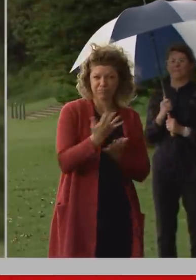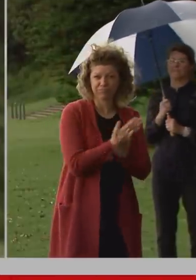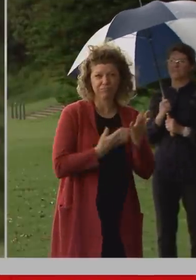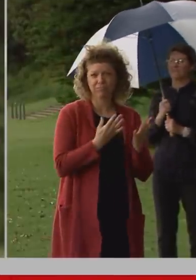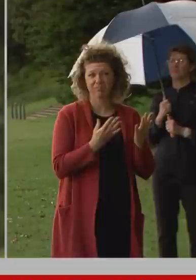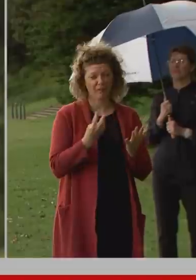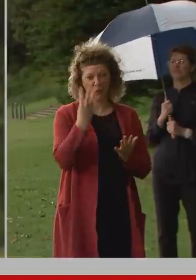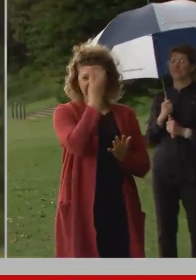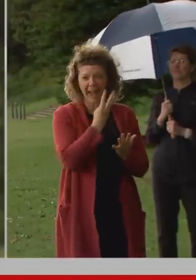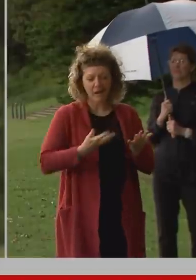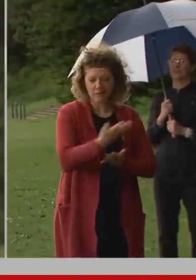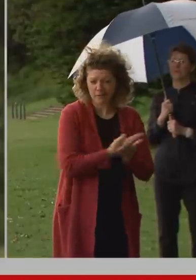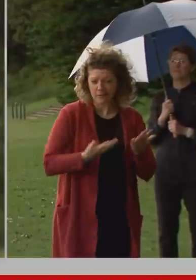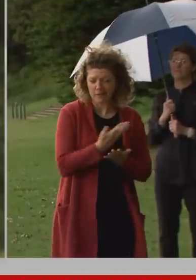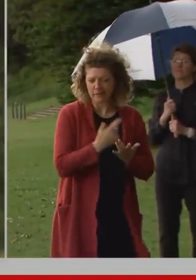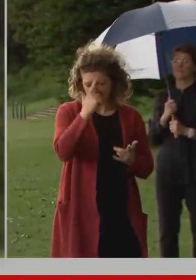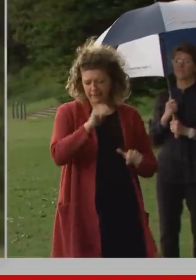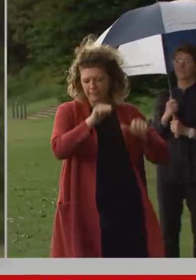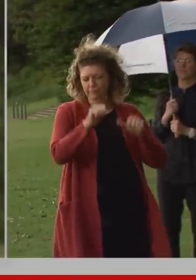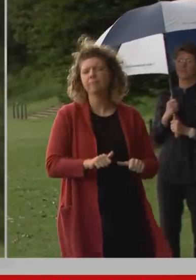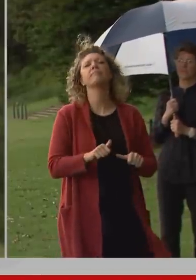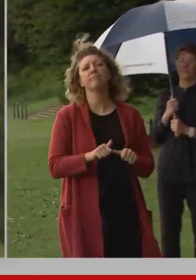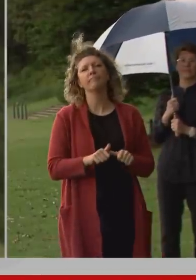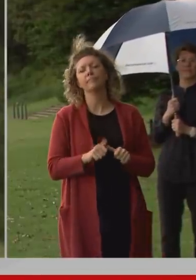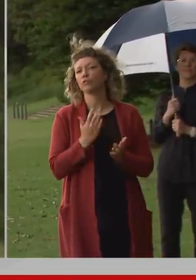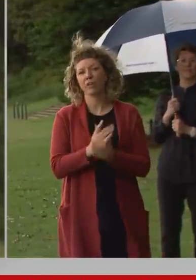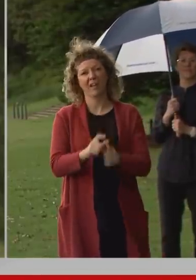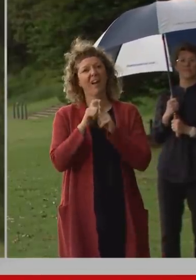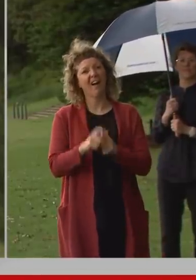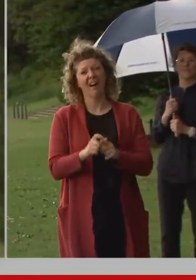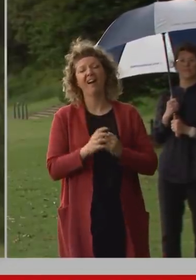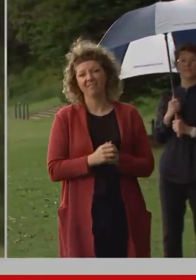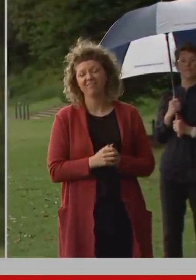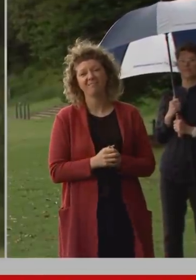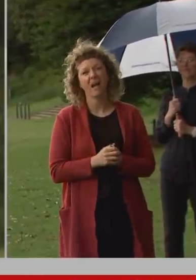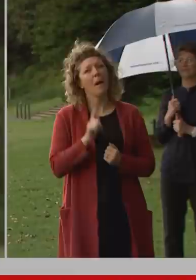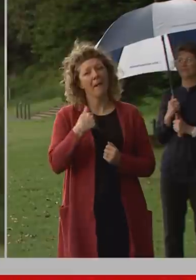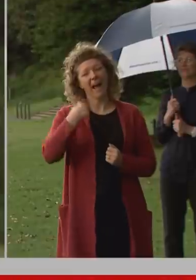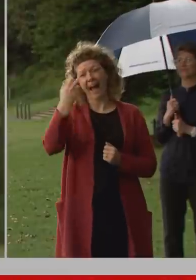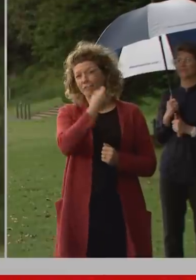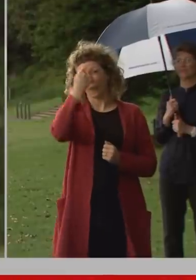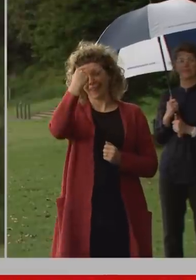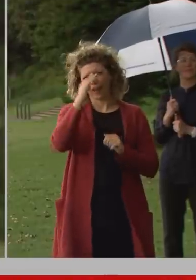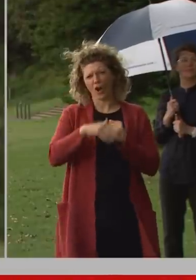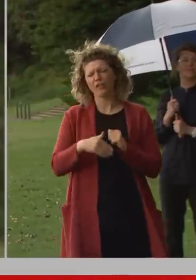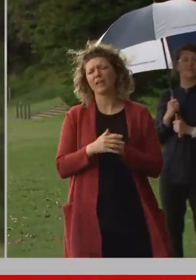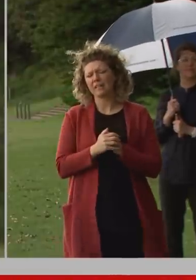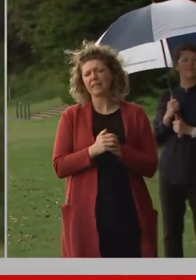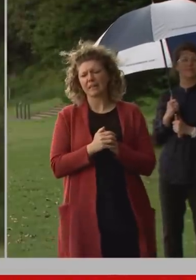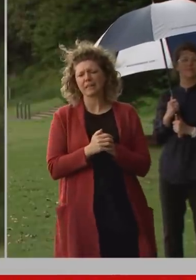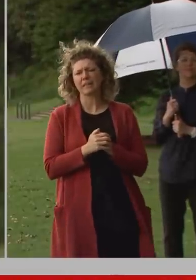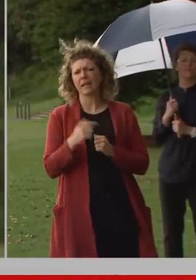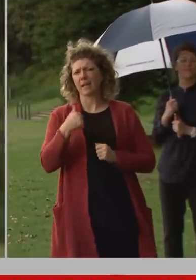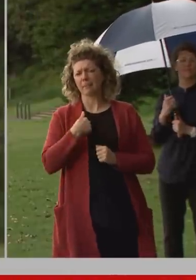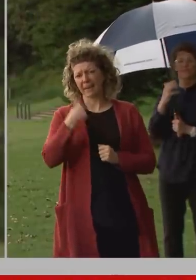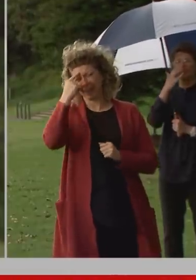and it was a difficult it was a difficult decision to make but ultimately we've got to make calls to ensure we keep communities safe